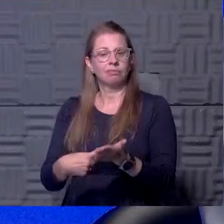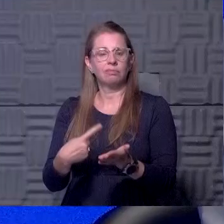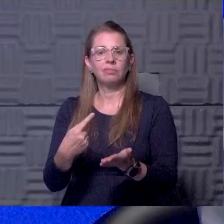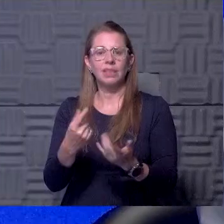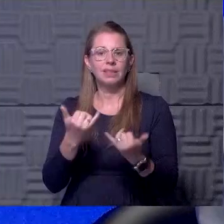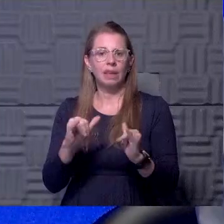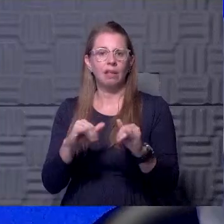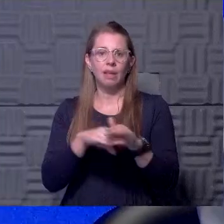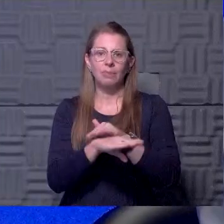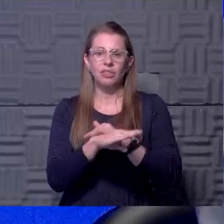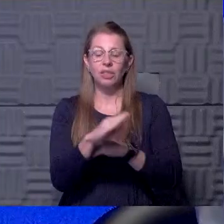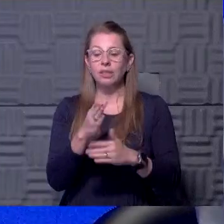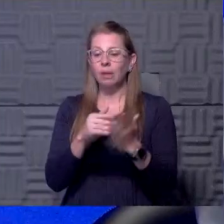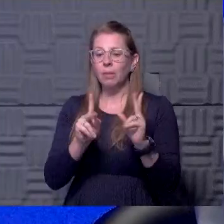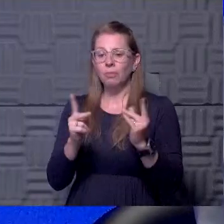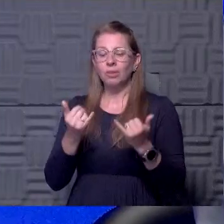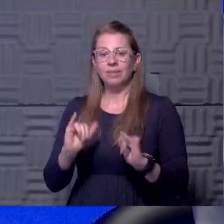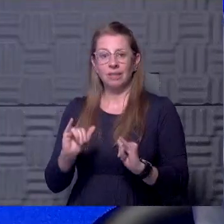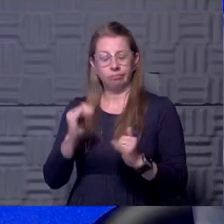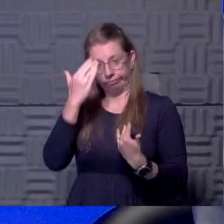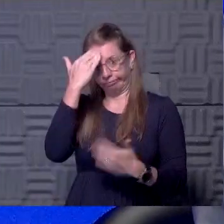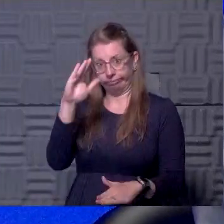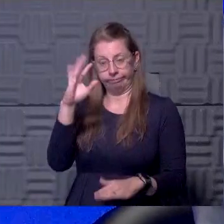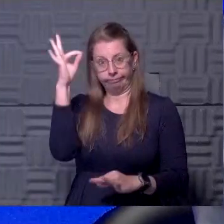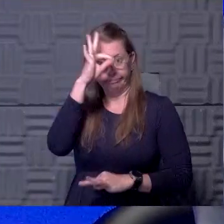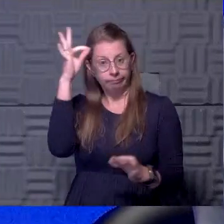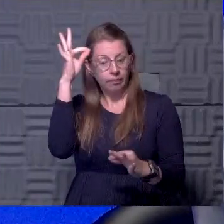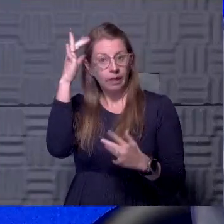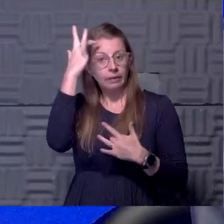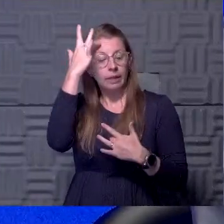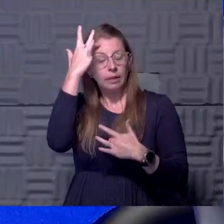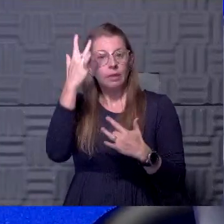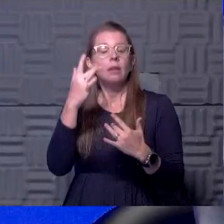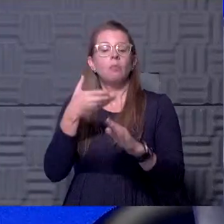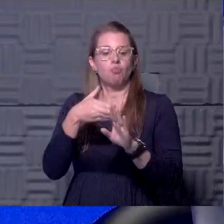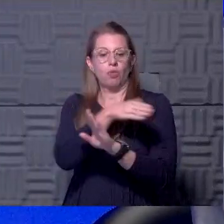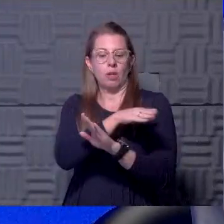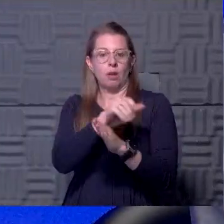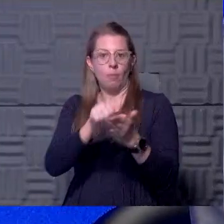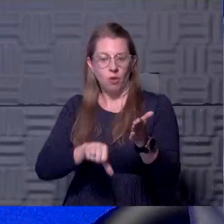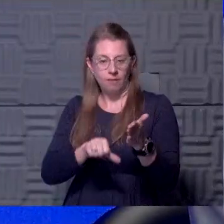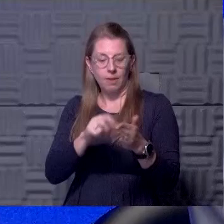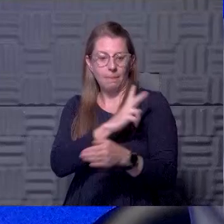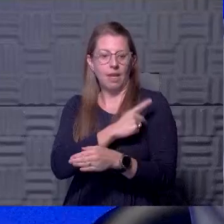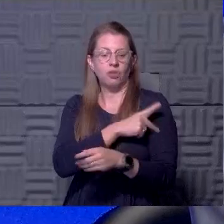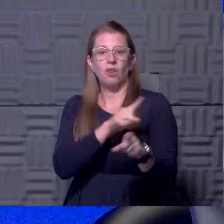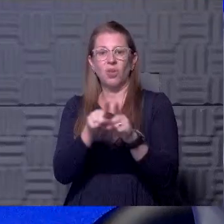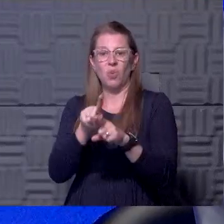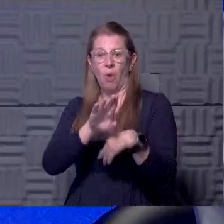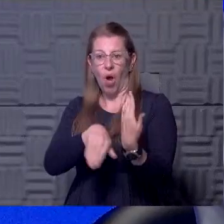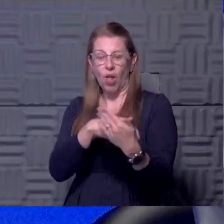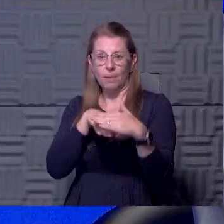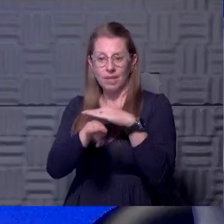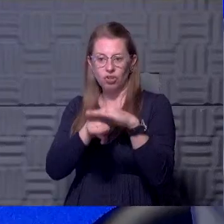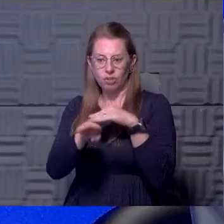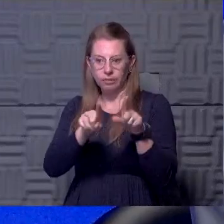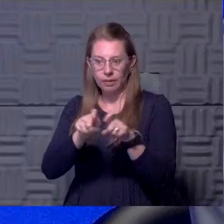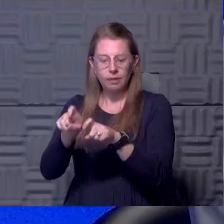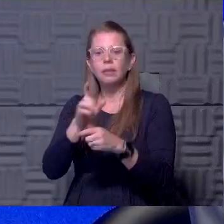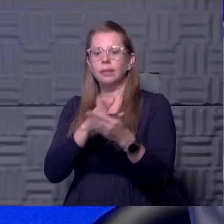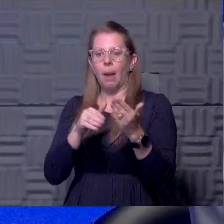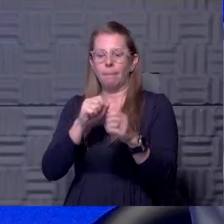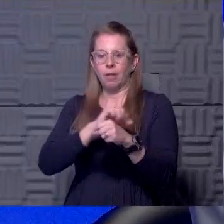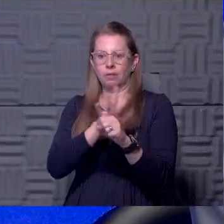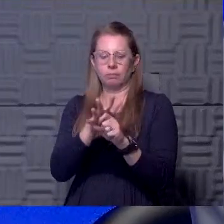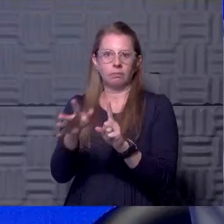people who don't know they're ill, since we are screening all of our perioperative, preoperative patients and all of our admissions to the hospital, we are finding some of